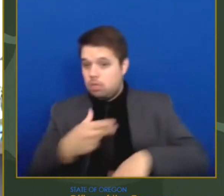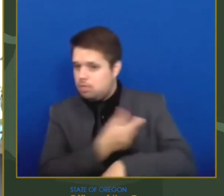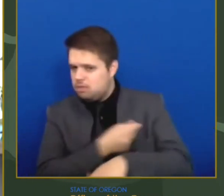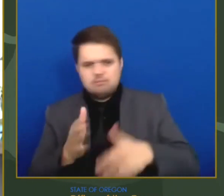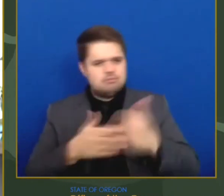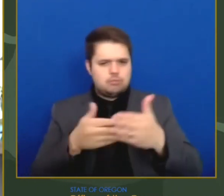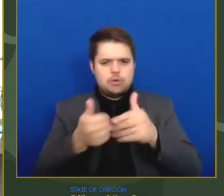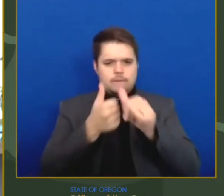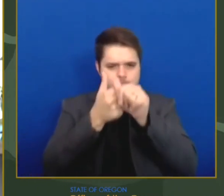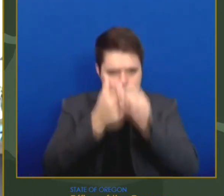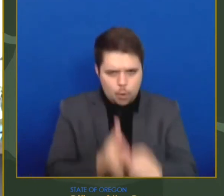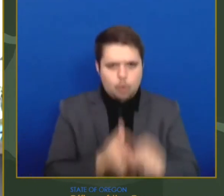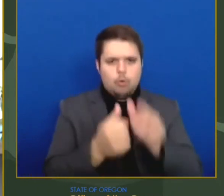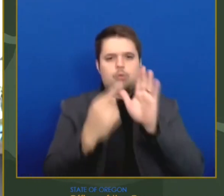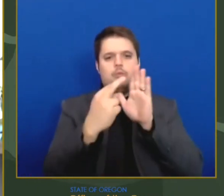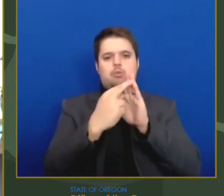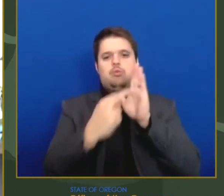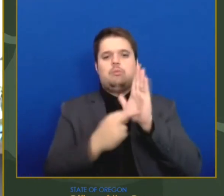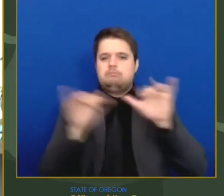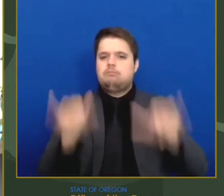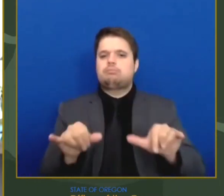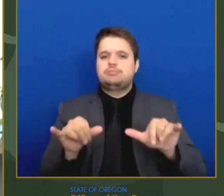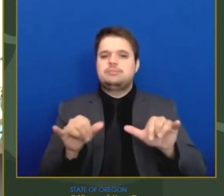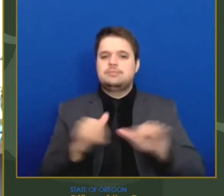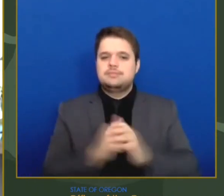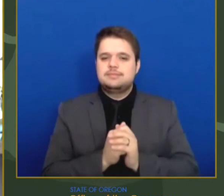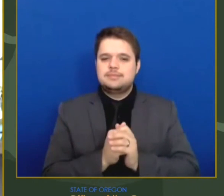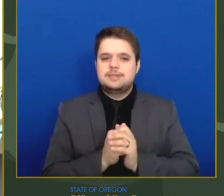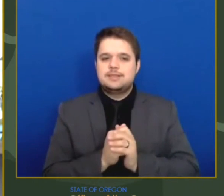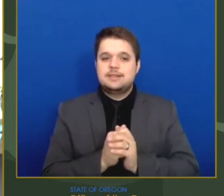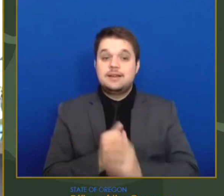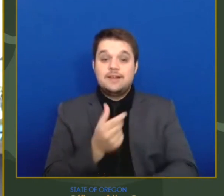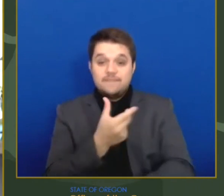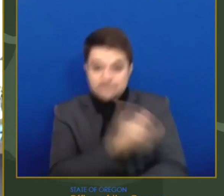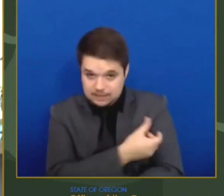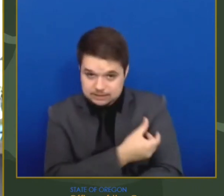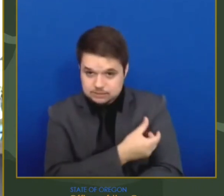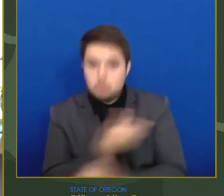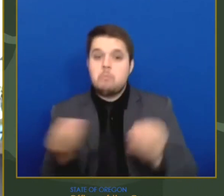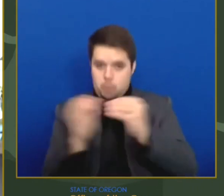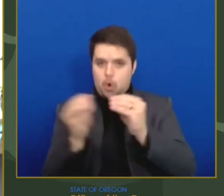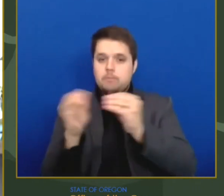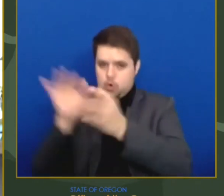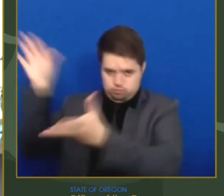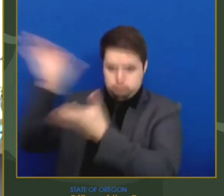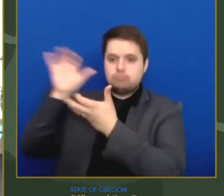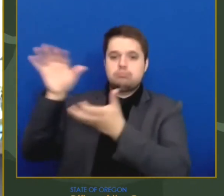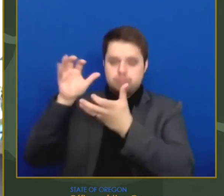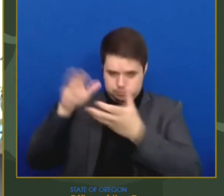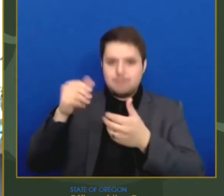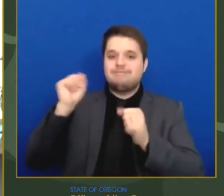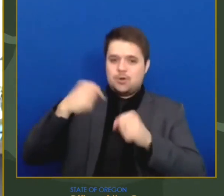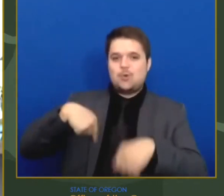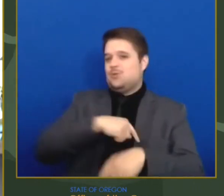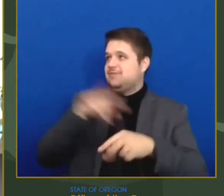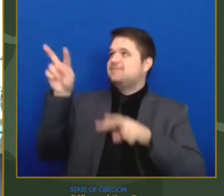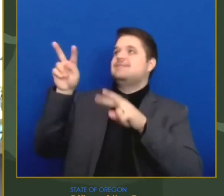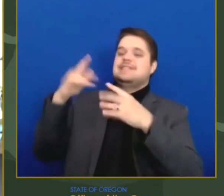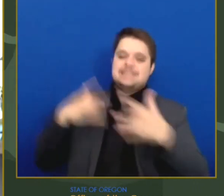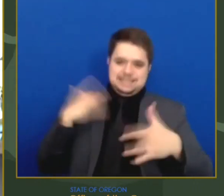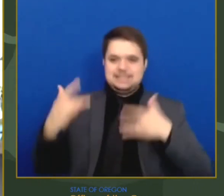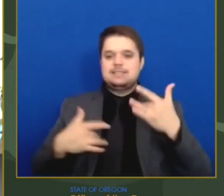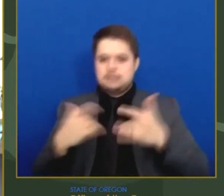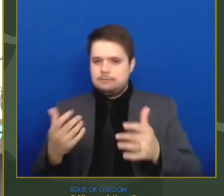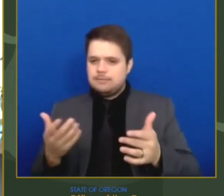Oregon's vaccination rates continue to increase. This is exciting to hear. But we still have a ways to go before we have